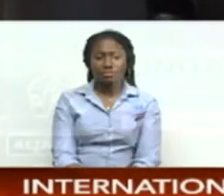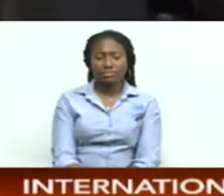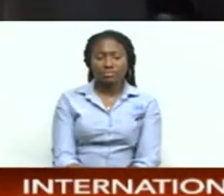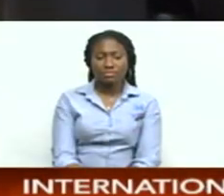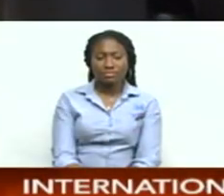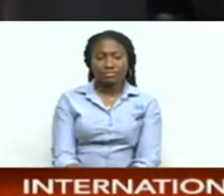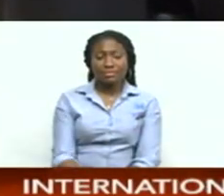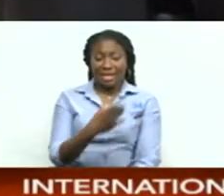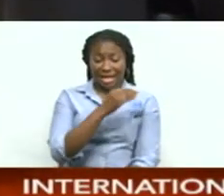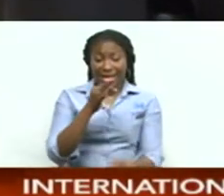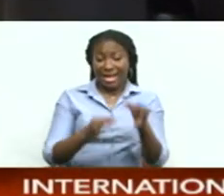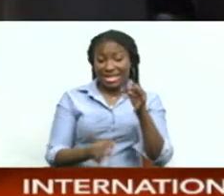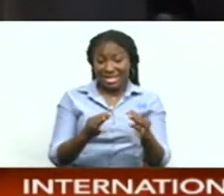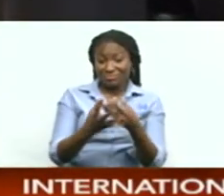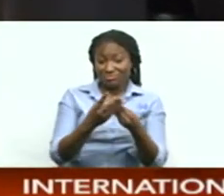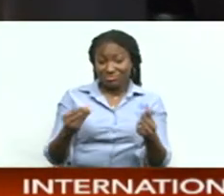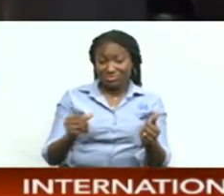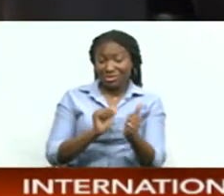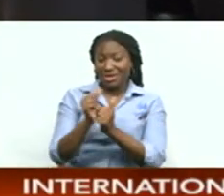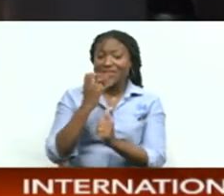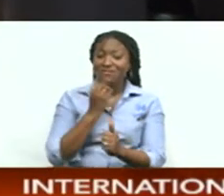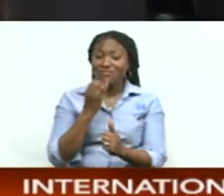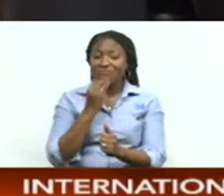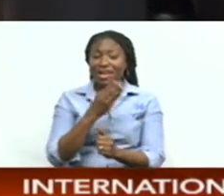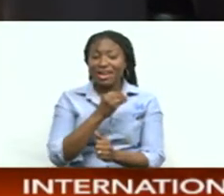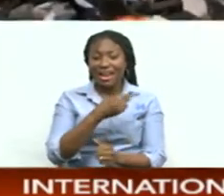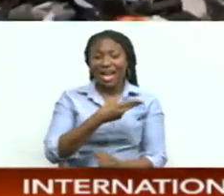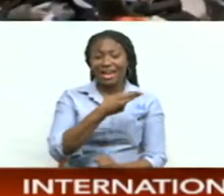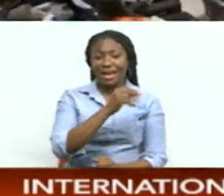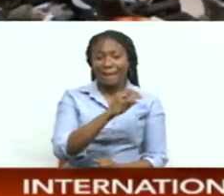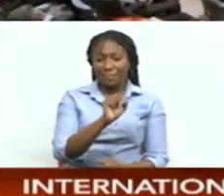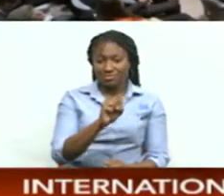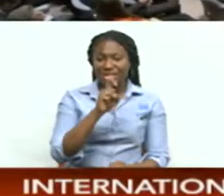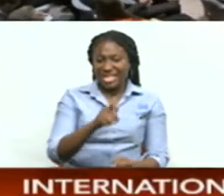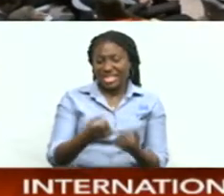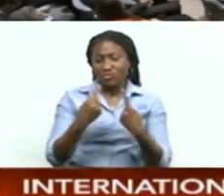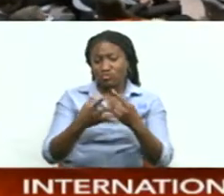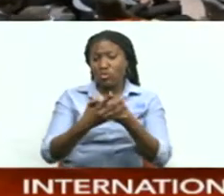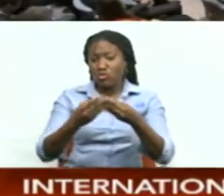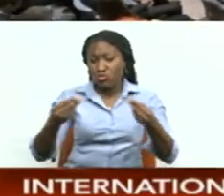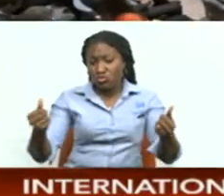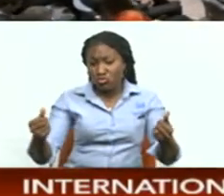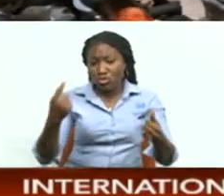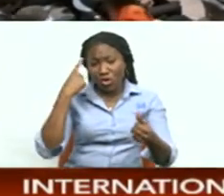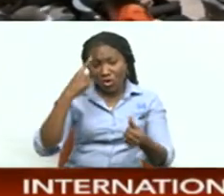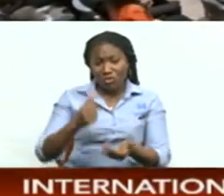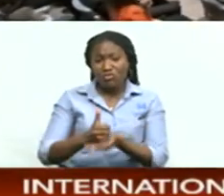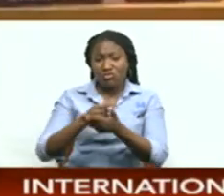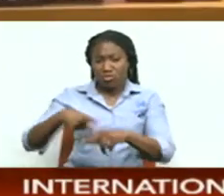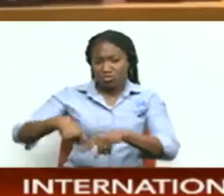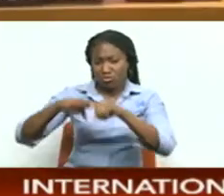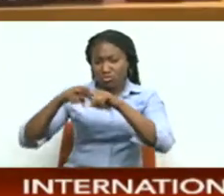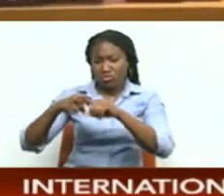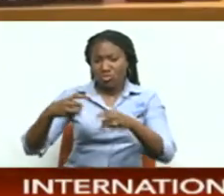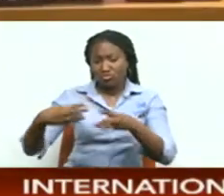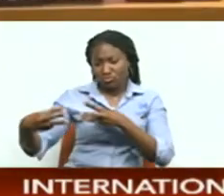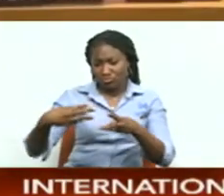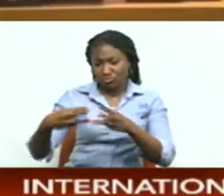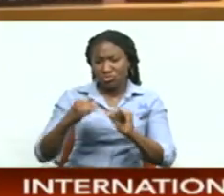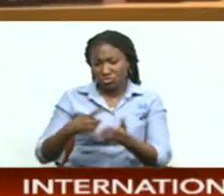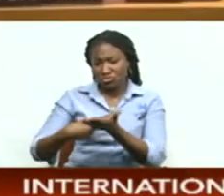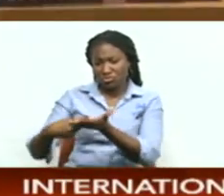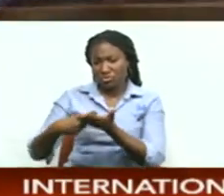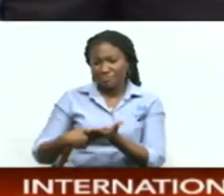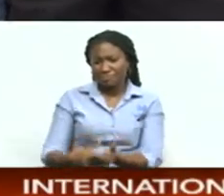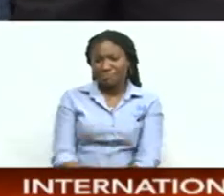if the resolution passes Israel and Hamas still have to work out their own terms of that ceasefire those negotiations are ongoing